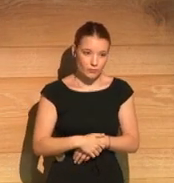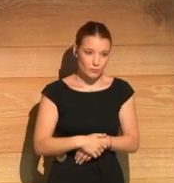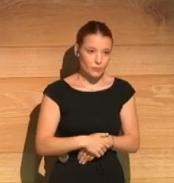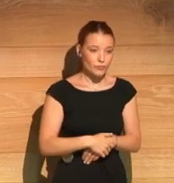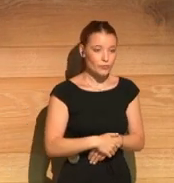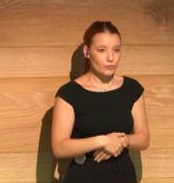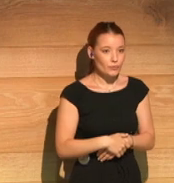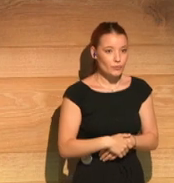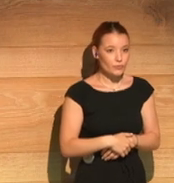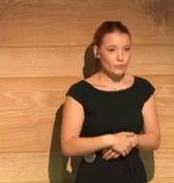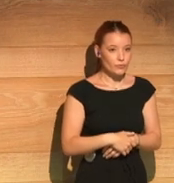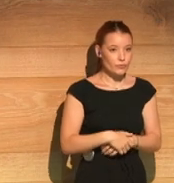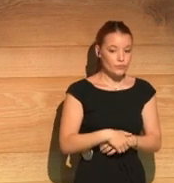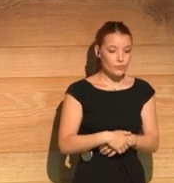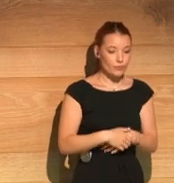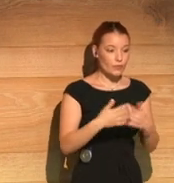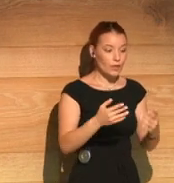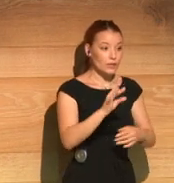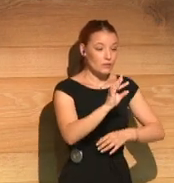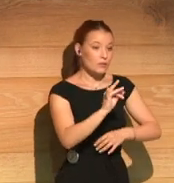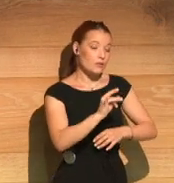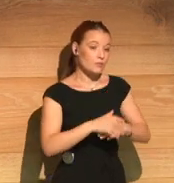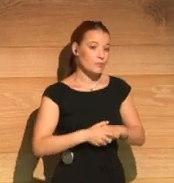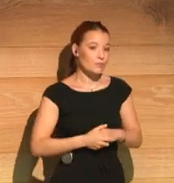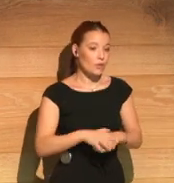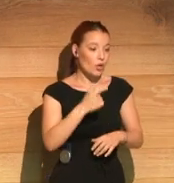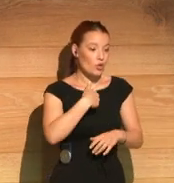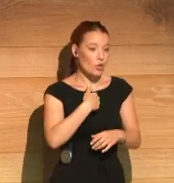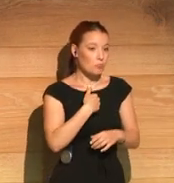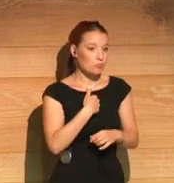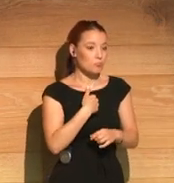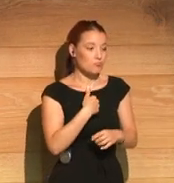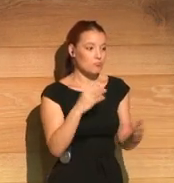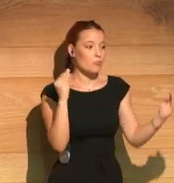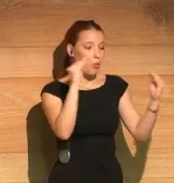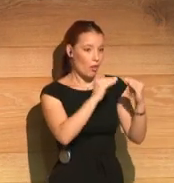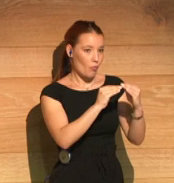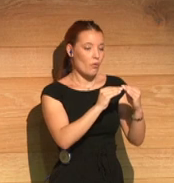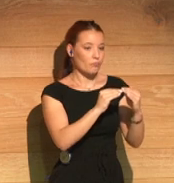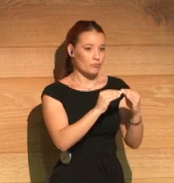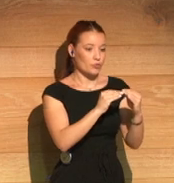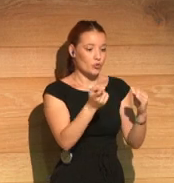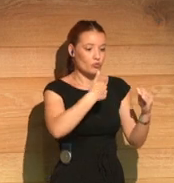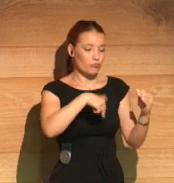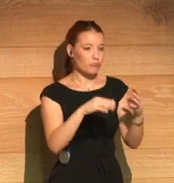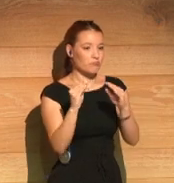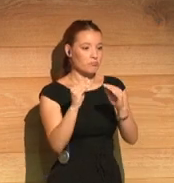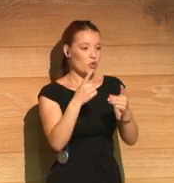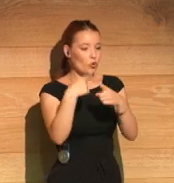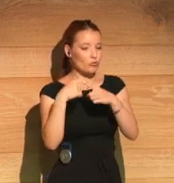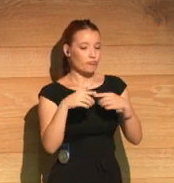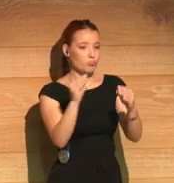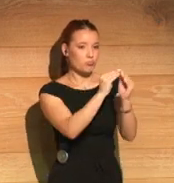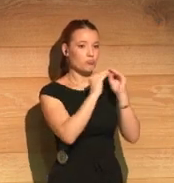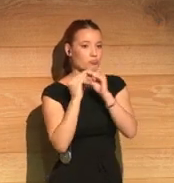Yeah, in a sense, I do. I agree with you that they have a lot in common and the separation of church and state was not